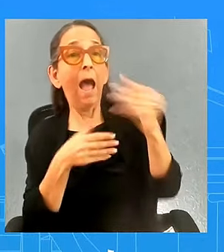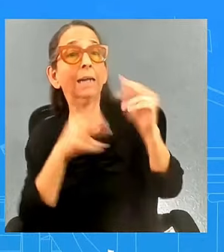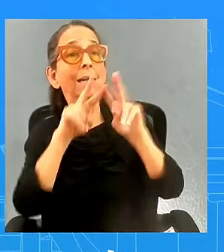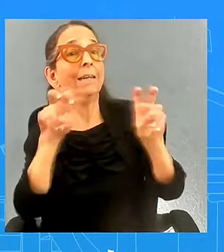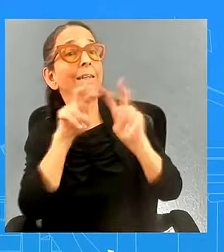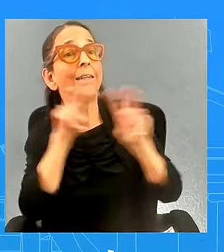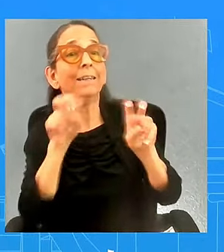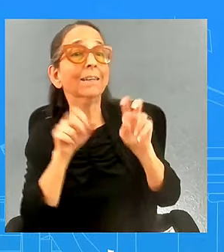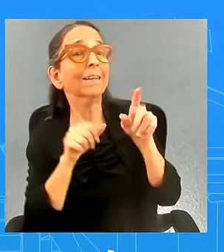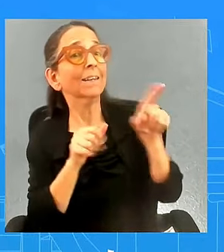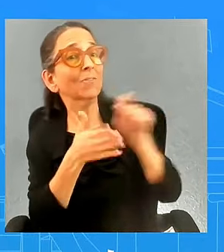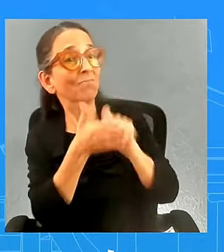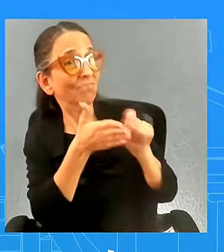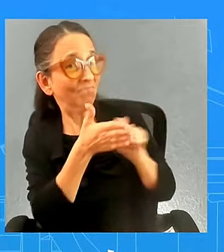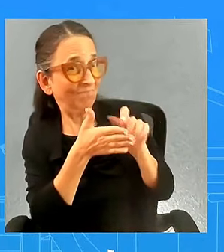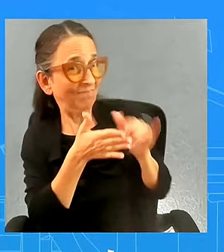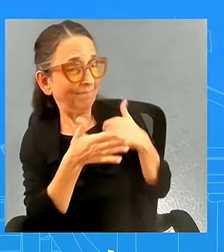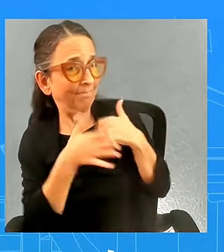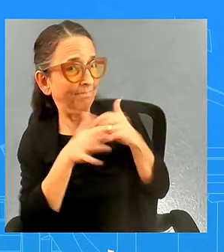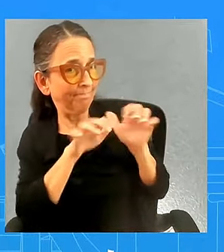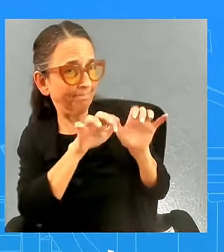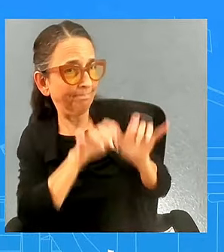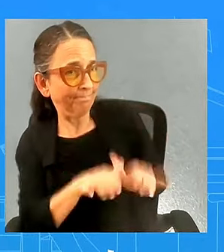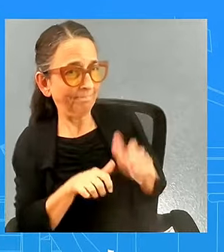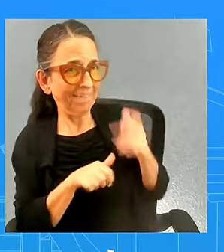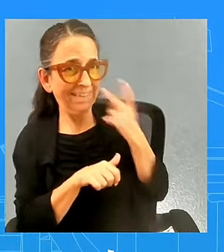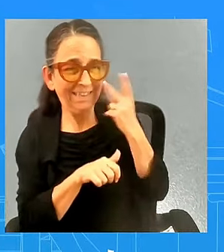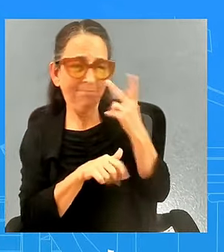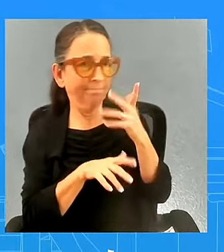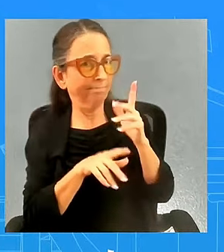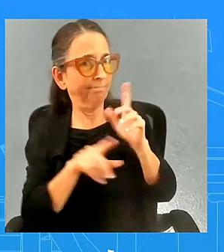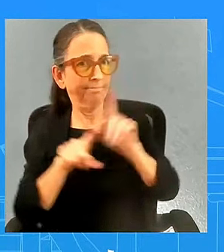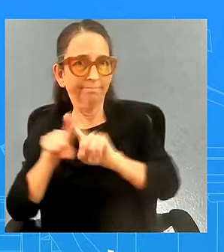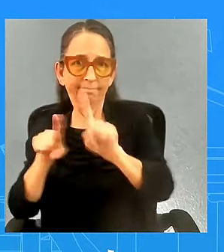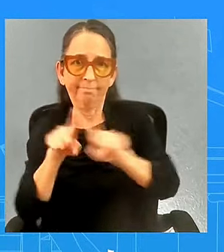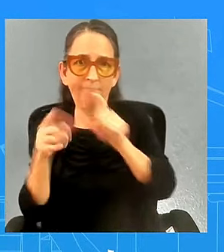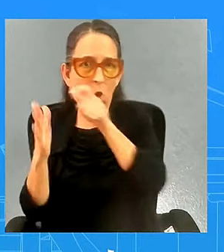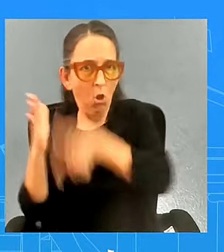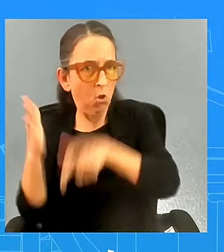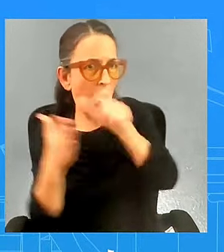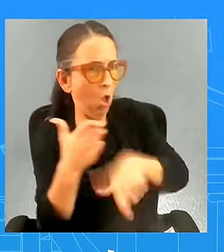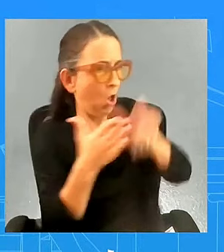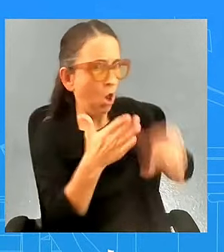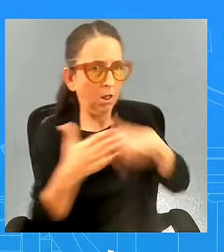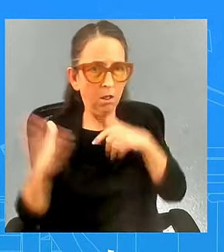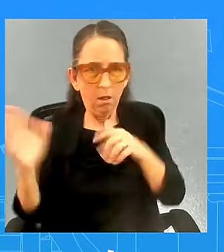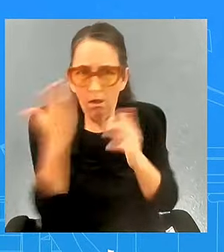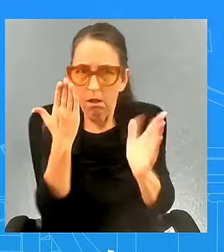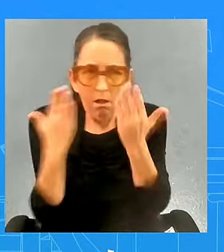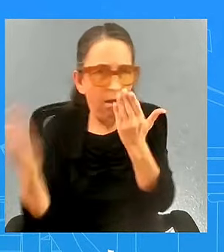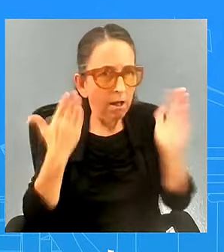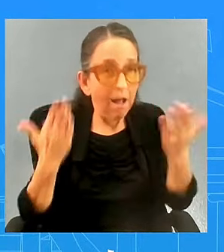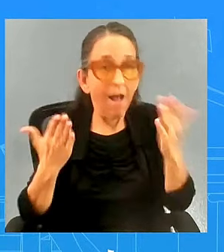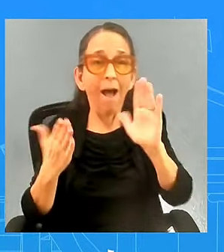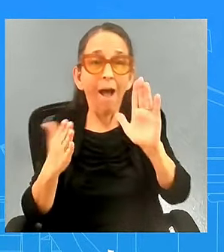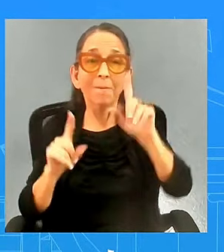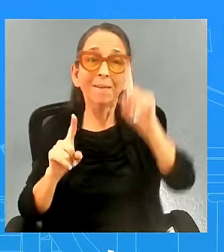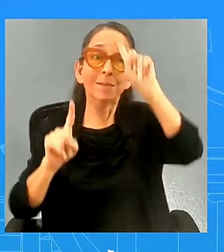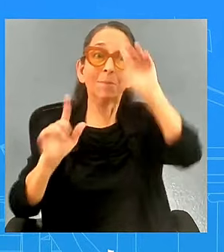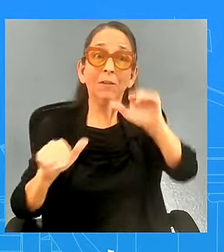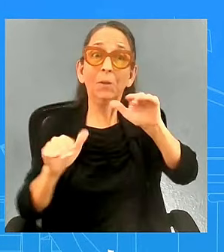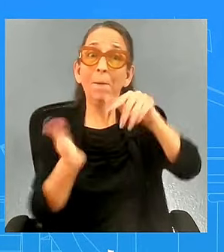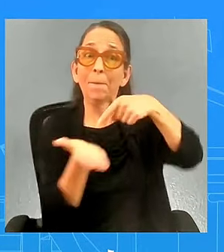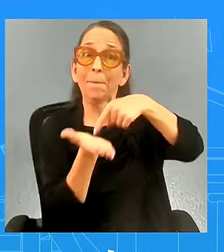can find various uh articles to this effect uh the expectation is that the payrolls the report in